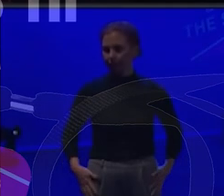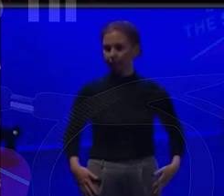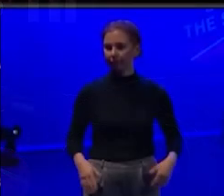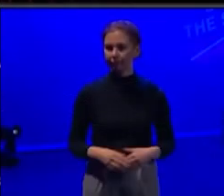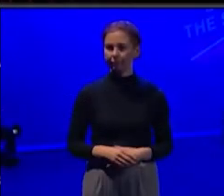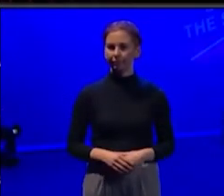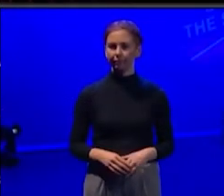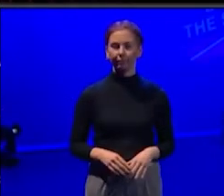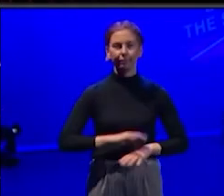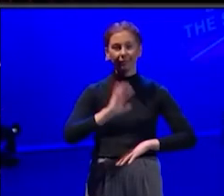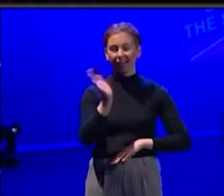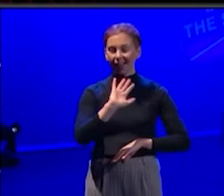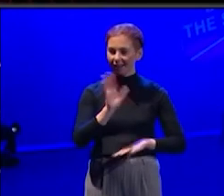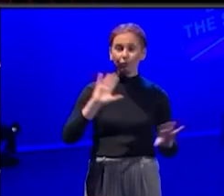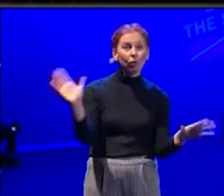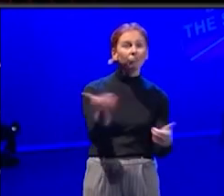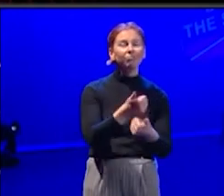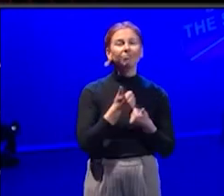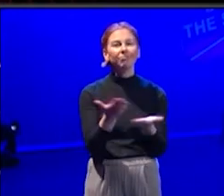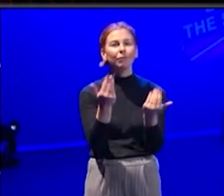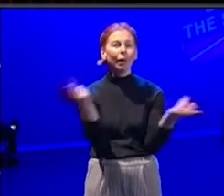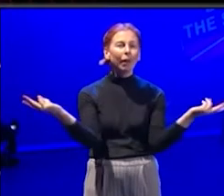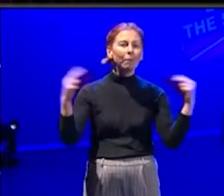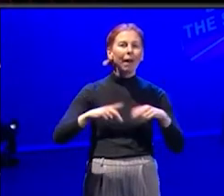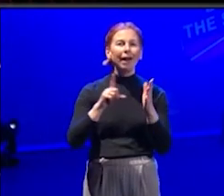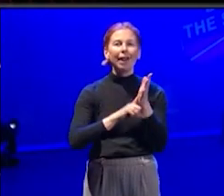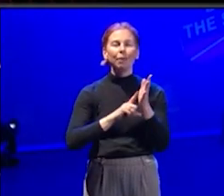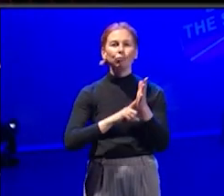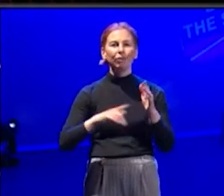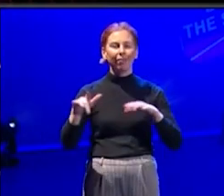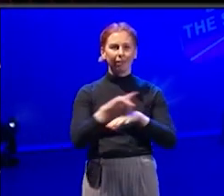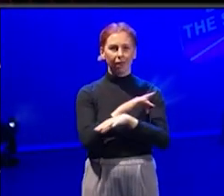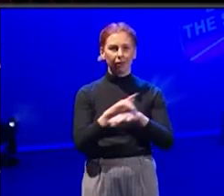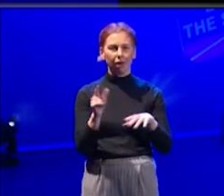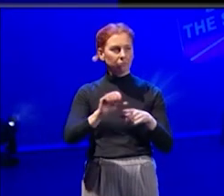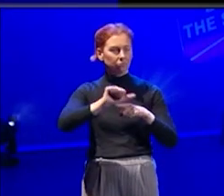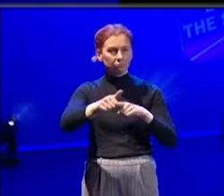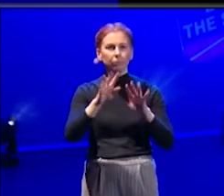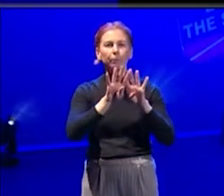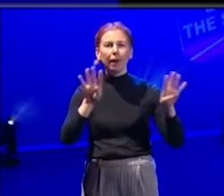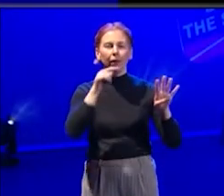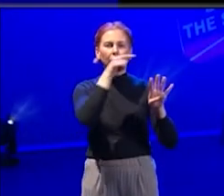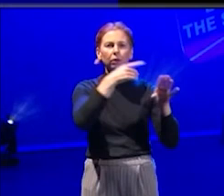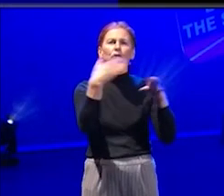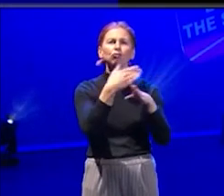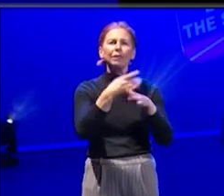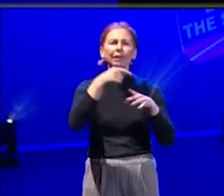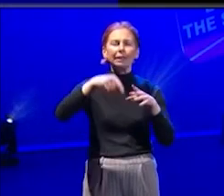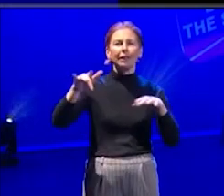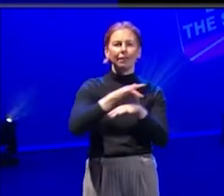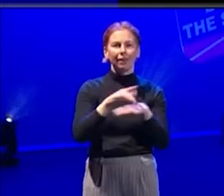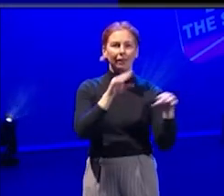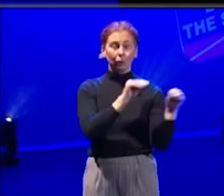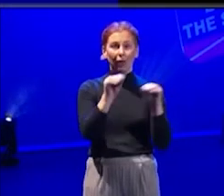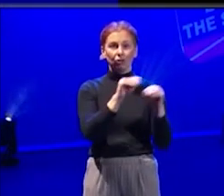Hi everyone, welcome back to the Limbury Theatre for our next Insider Panel, which is Careers in Theatre Education